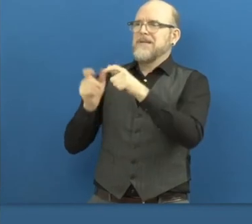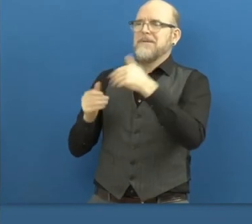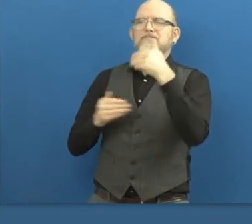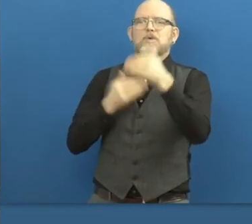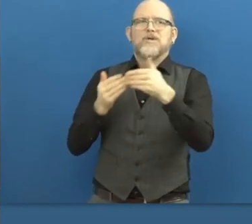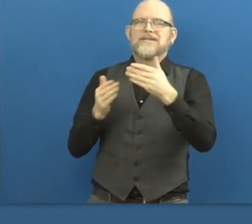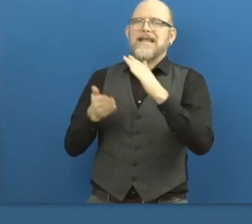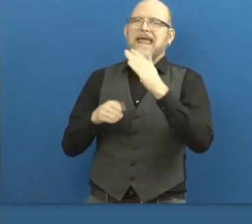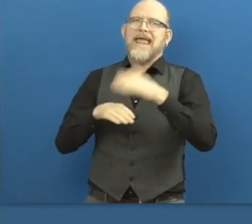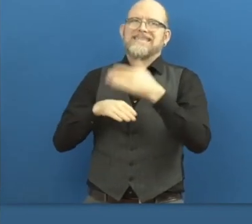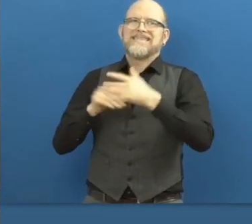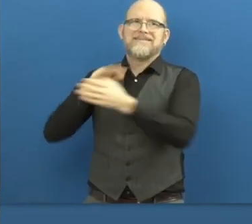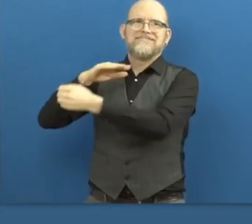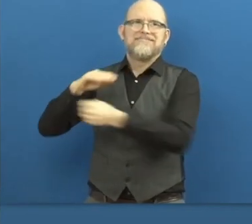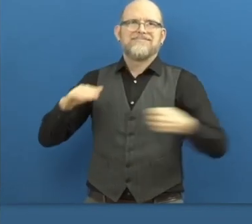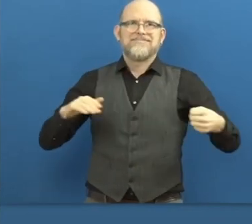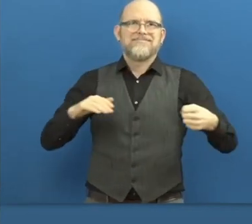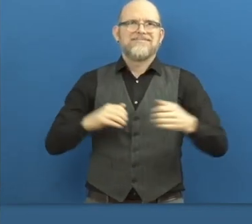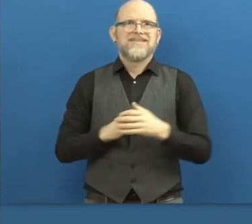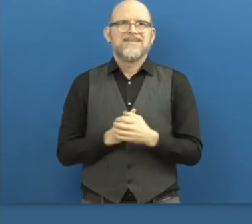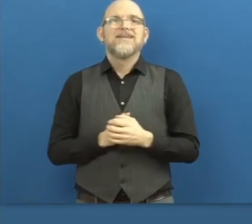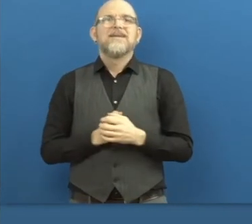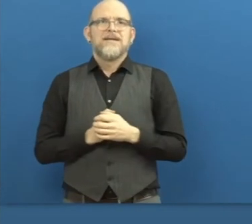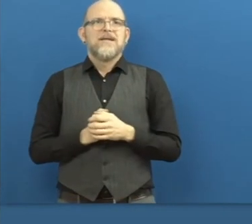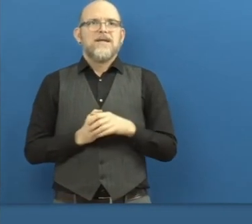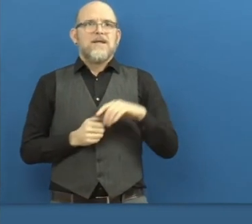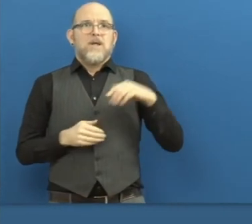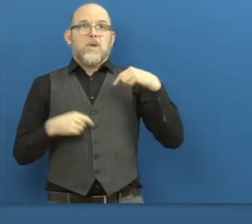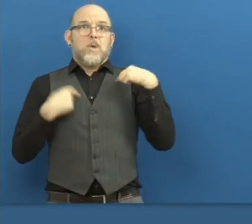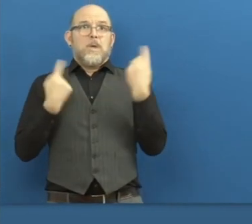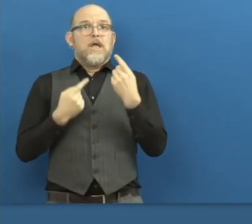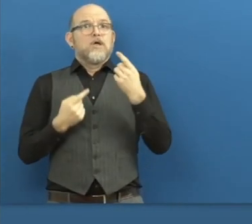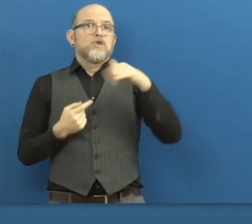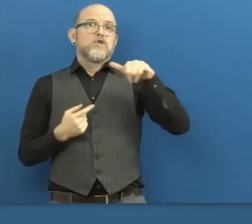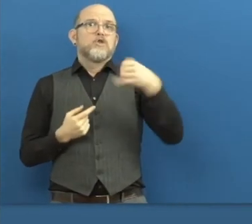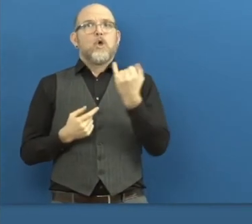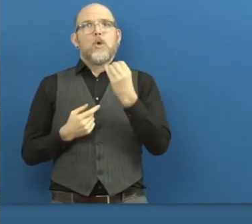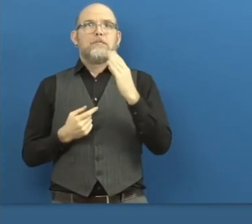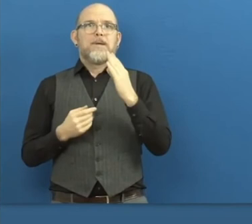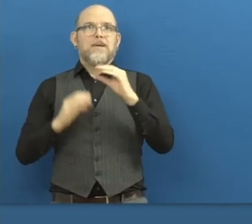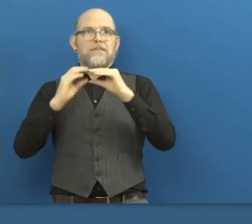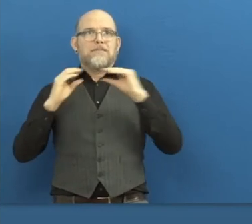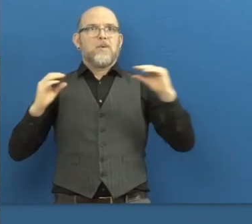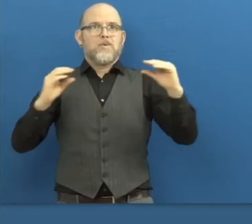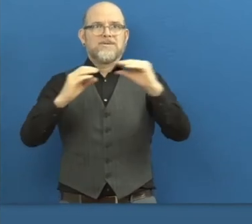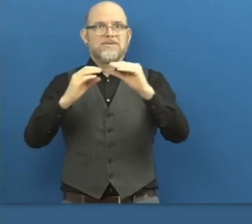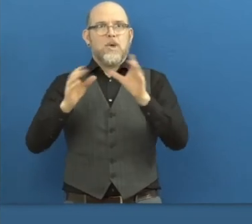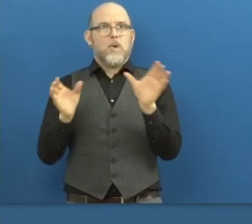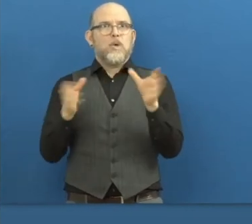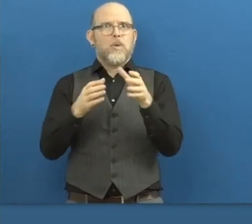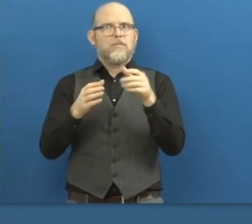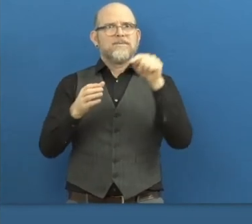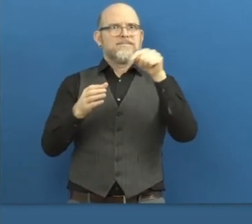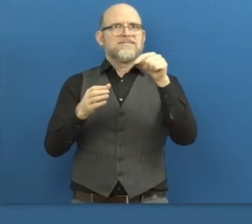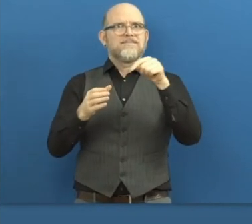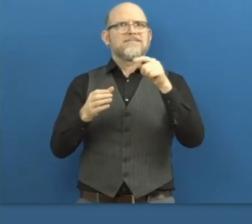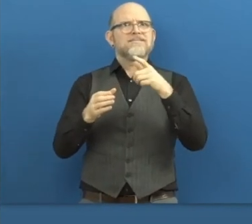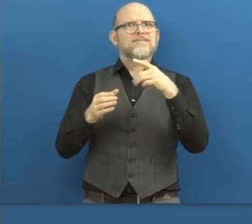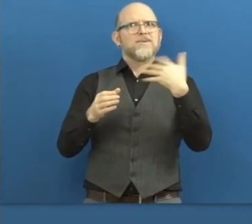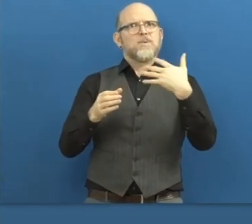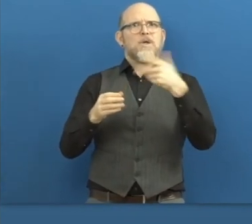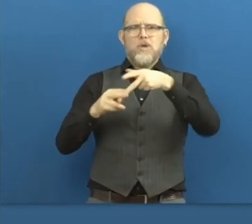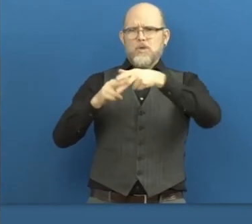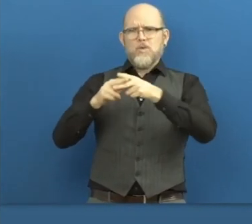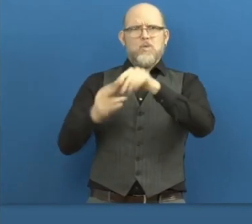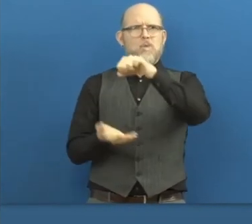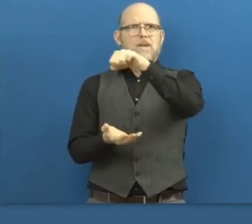board group, but that's actually a tool, isn't it? The point is, what do we need to do, particularly with technology, to, in my language,